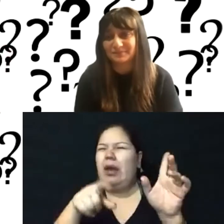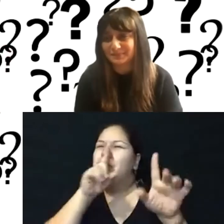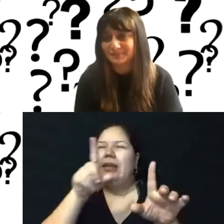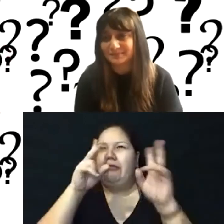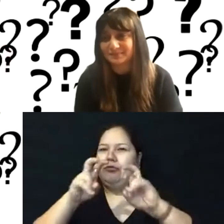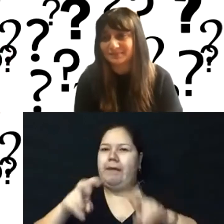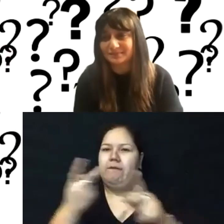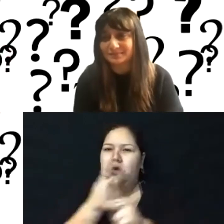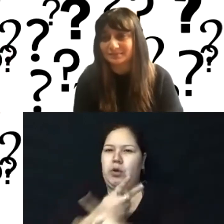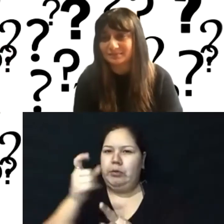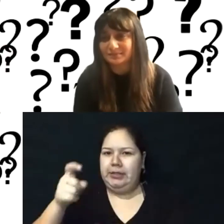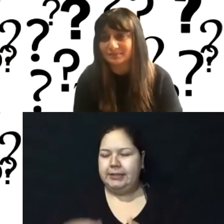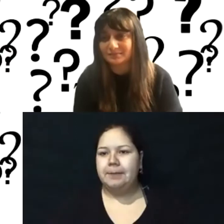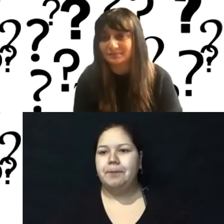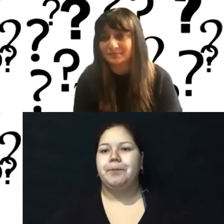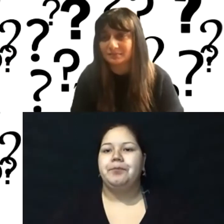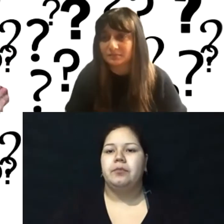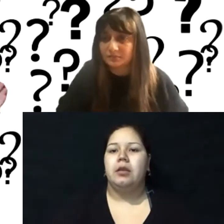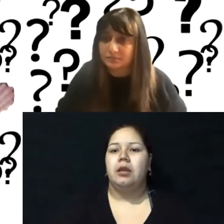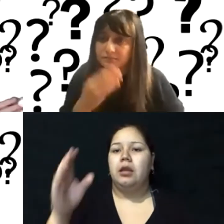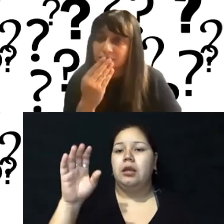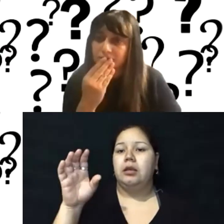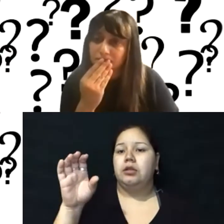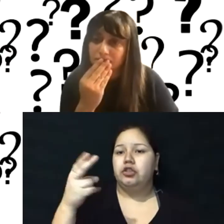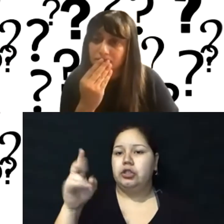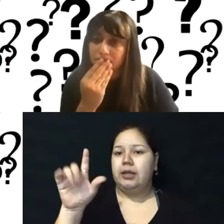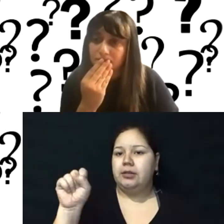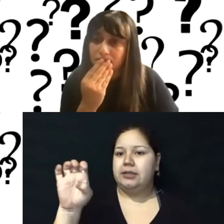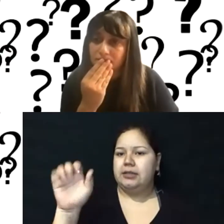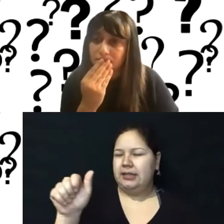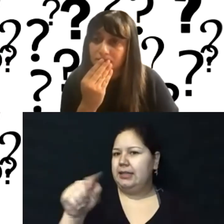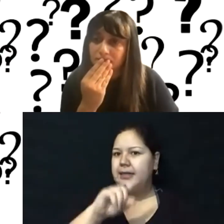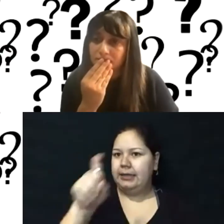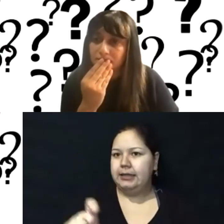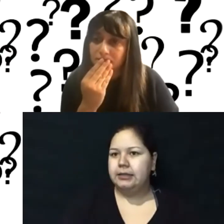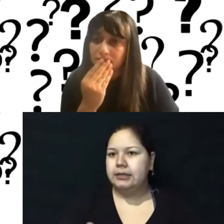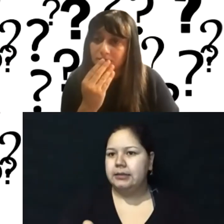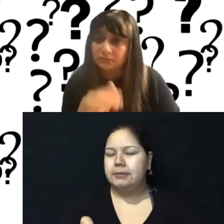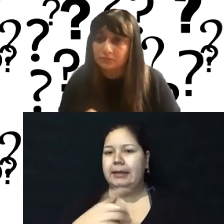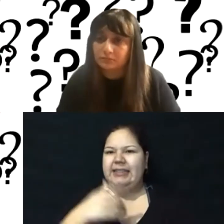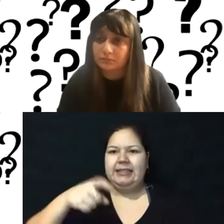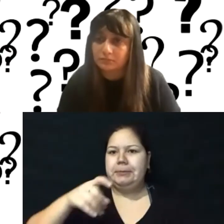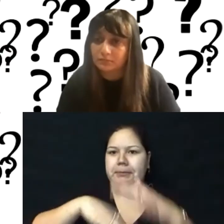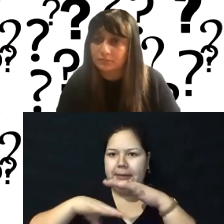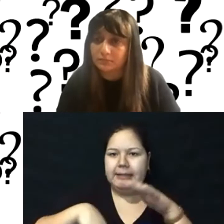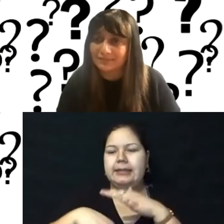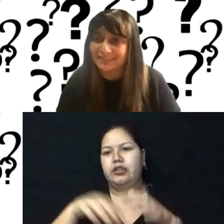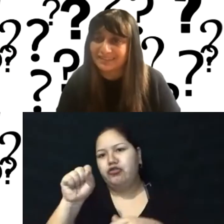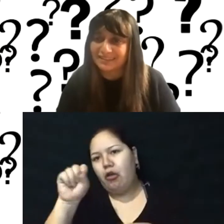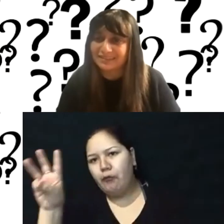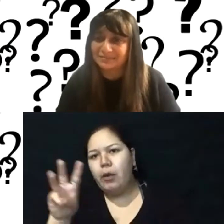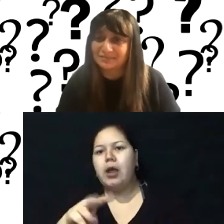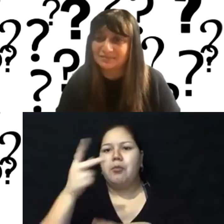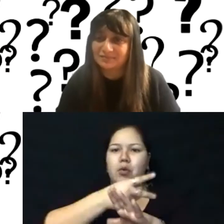question, Chelsea, my needs are more basic getting like getting programs, file management, software, things are moving software